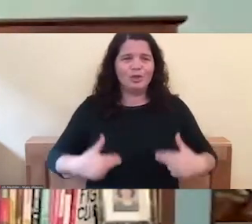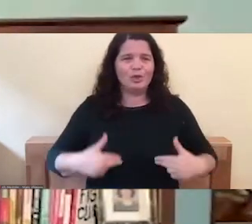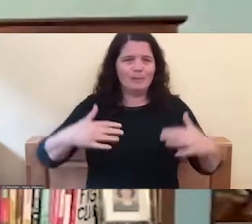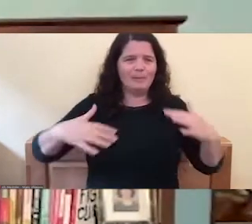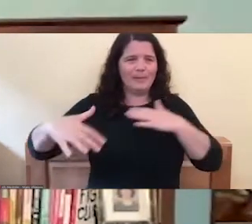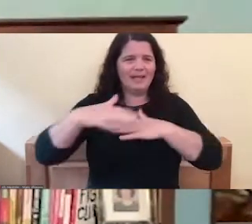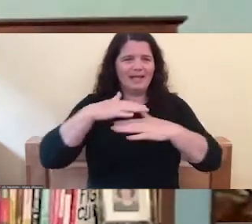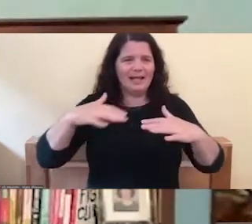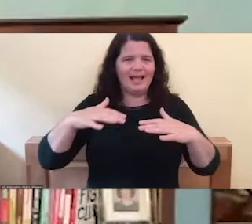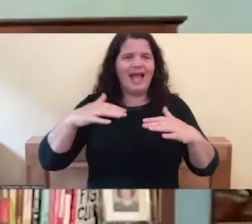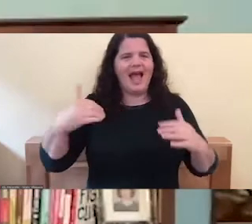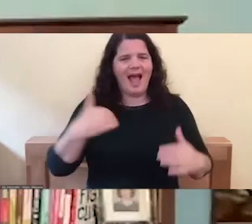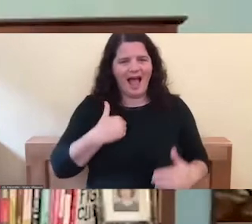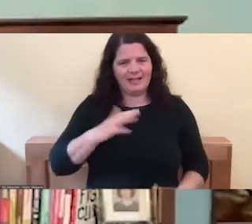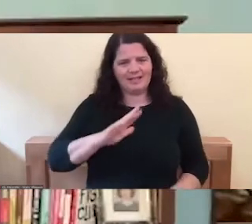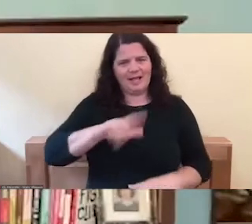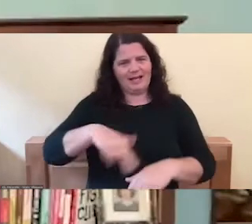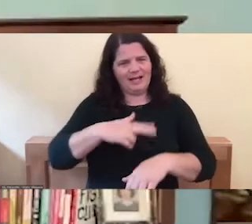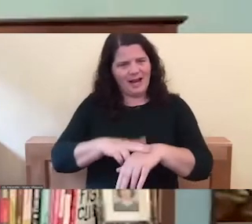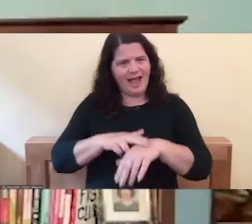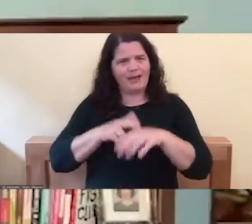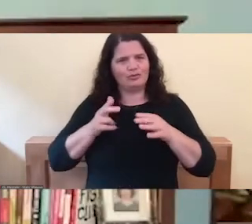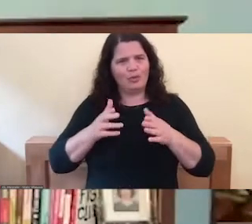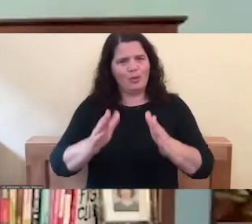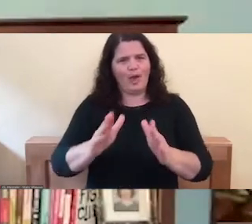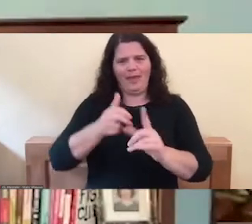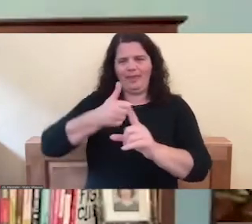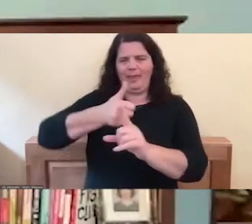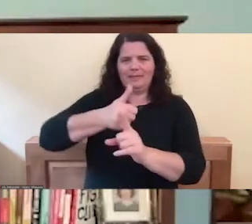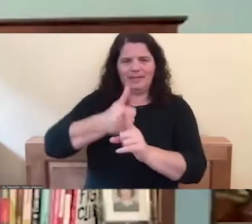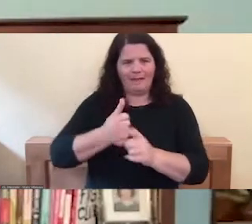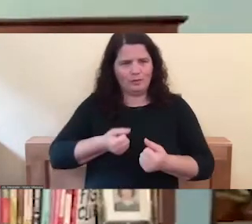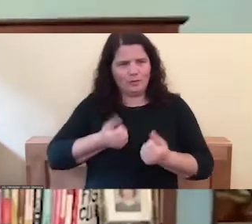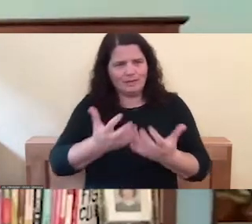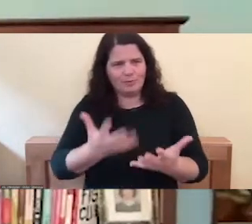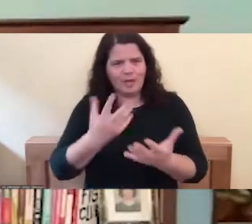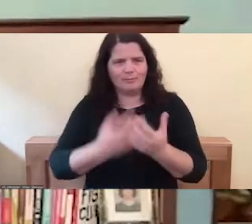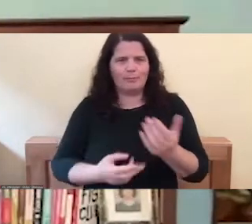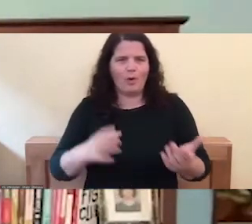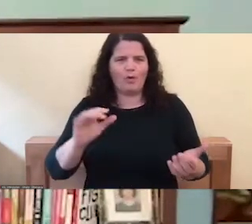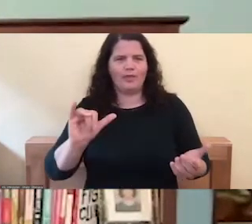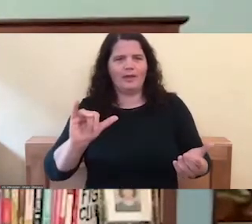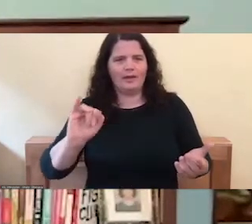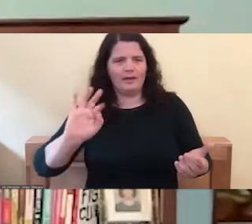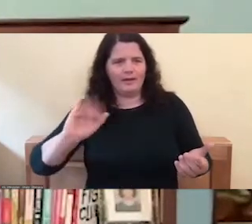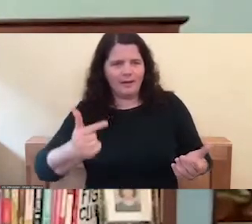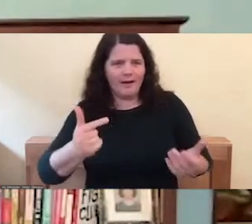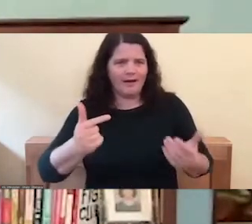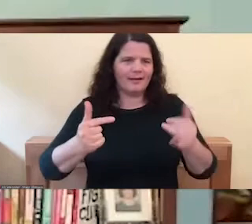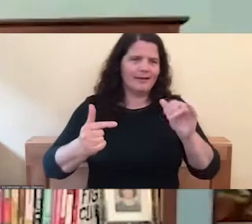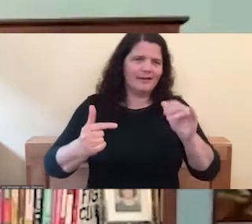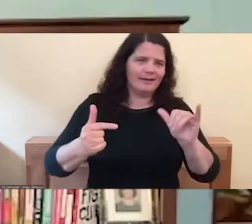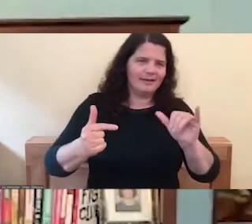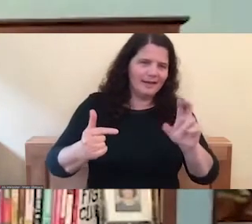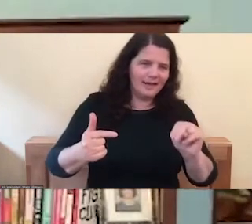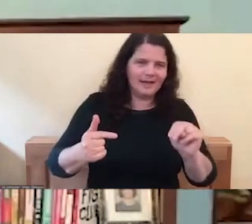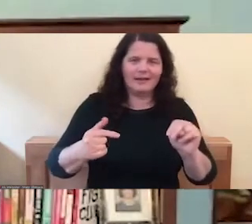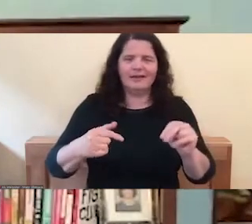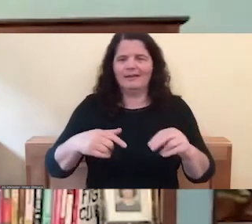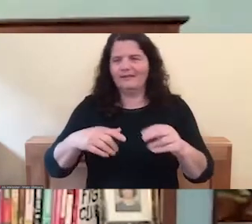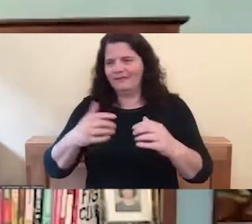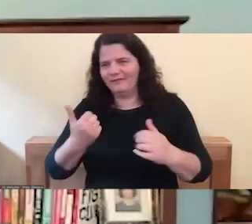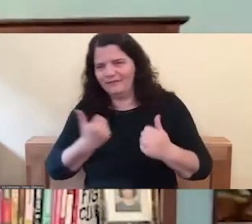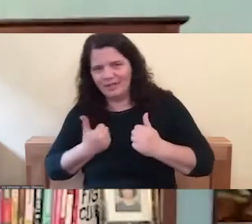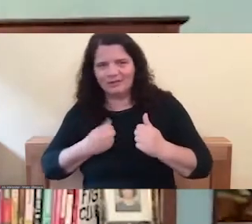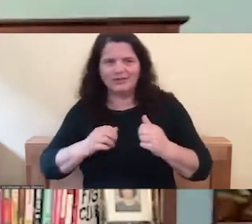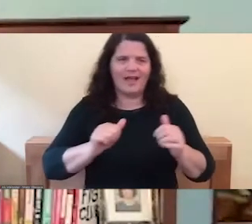have a natural way to express yin and yang, right, fierceness and tenderness. And every single human being is going to